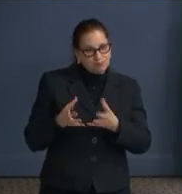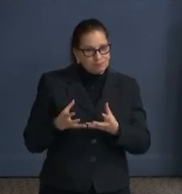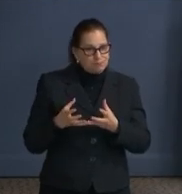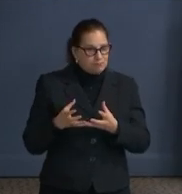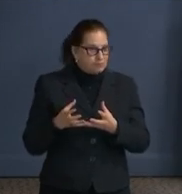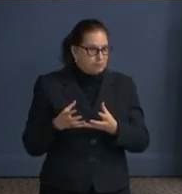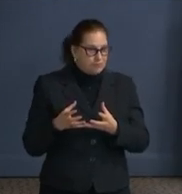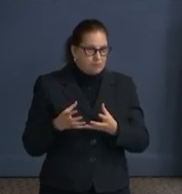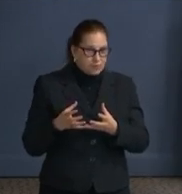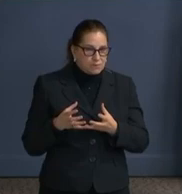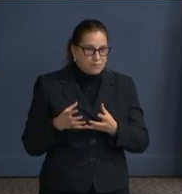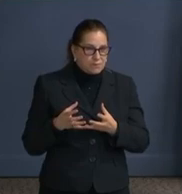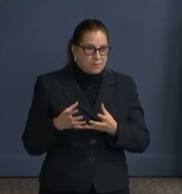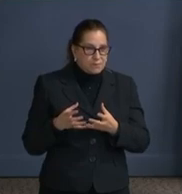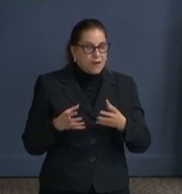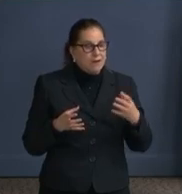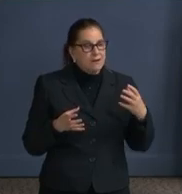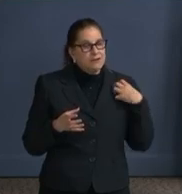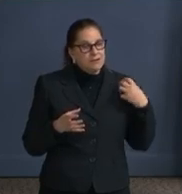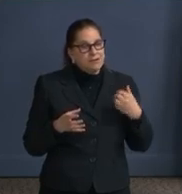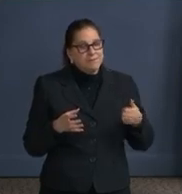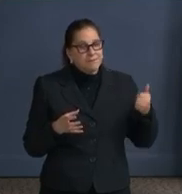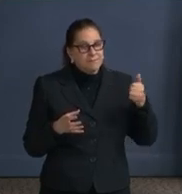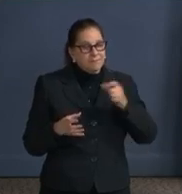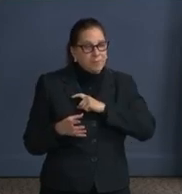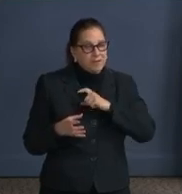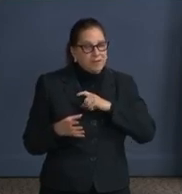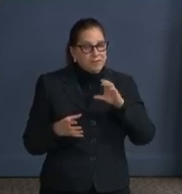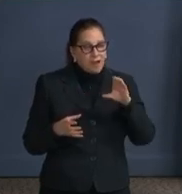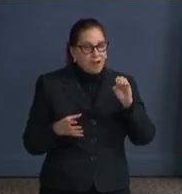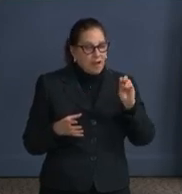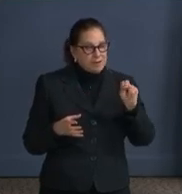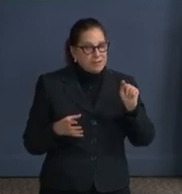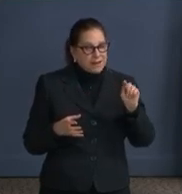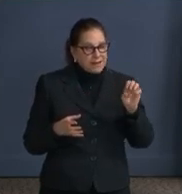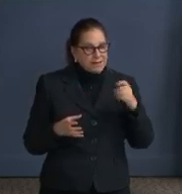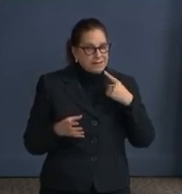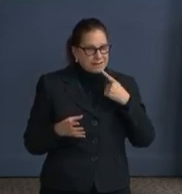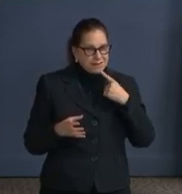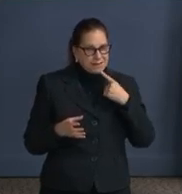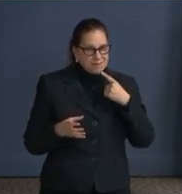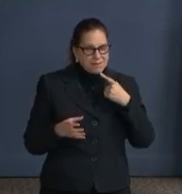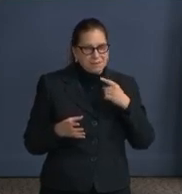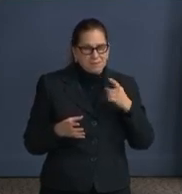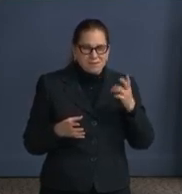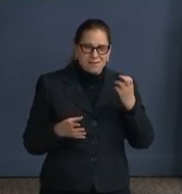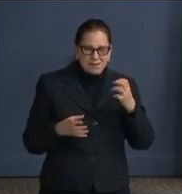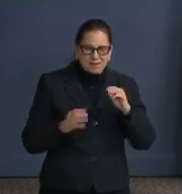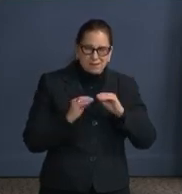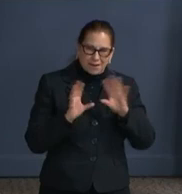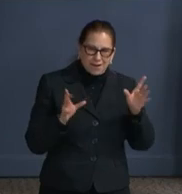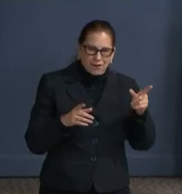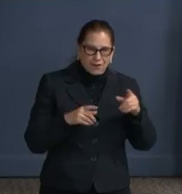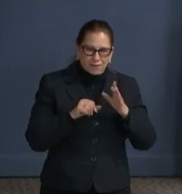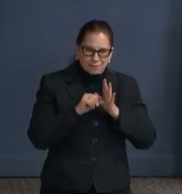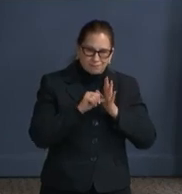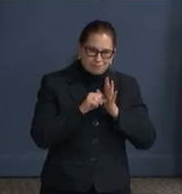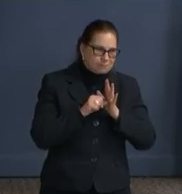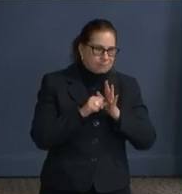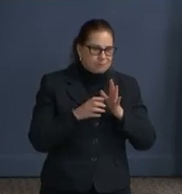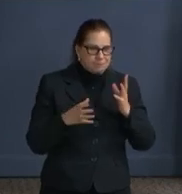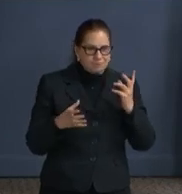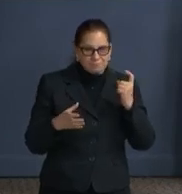Chief Conti has made it clear that he is making, placing emphasis on the mental health support of his